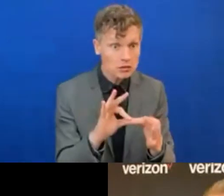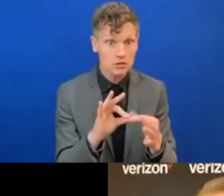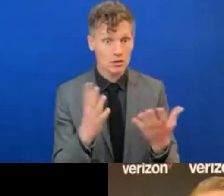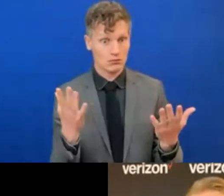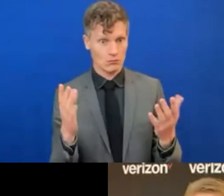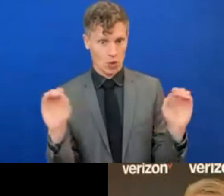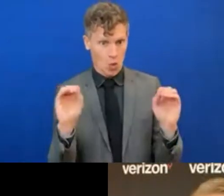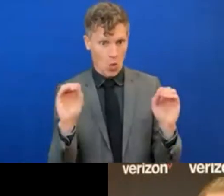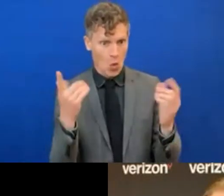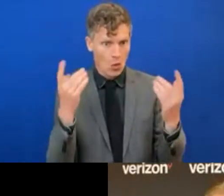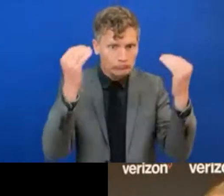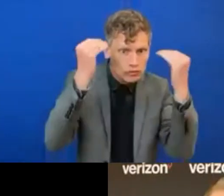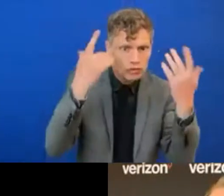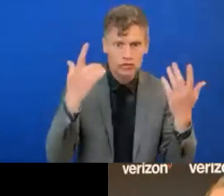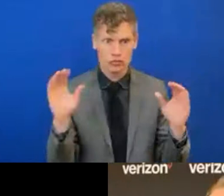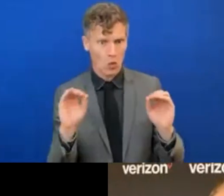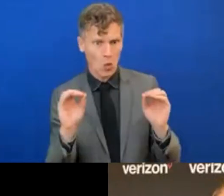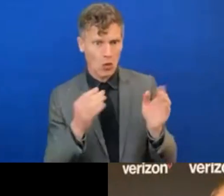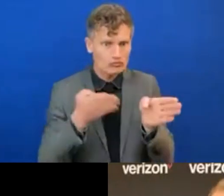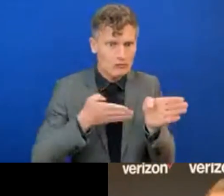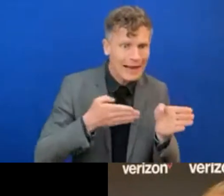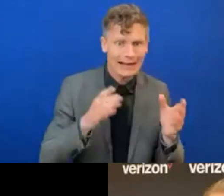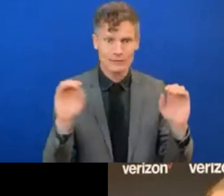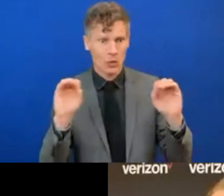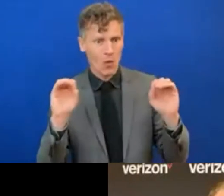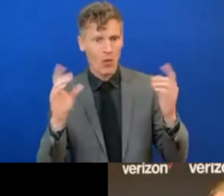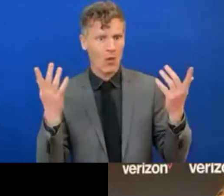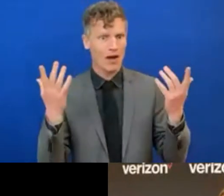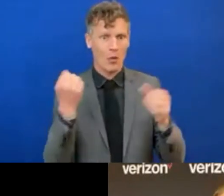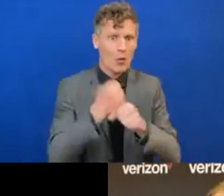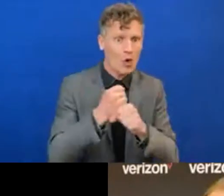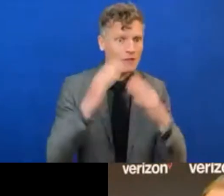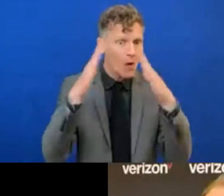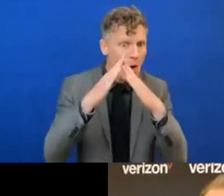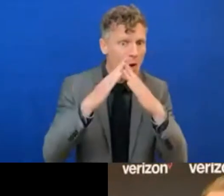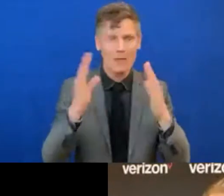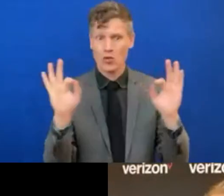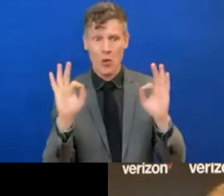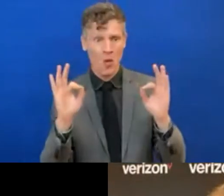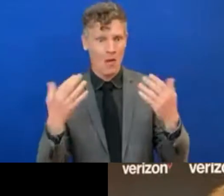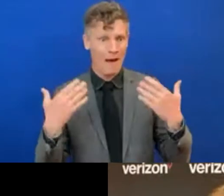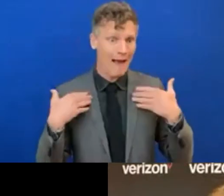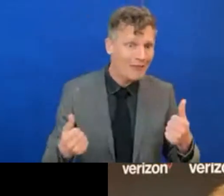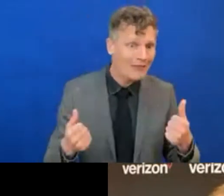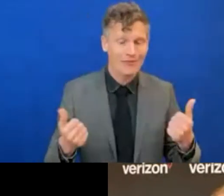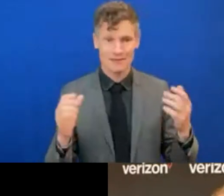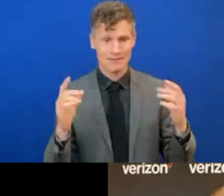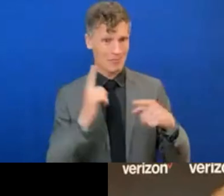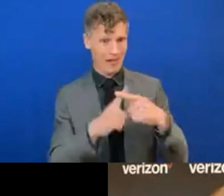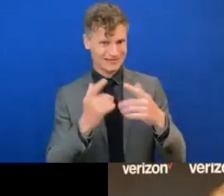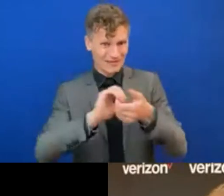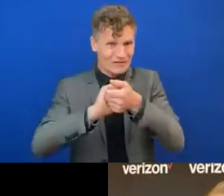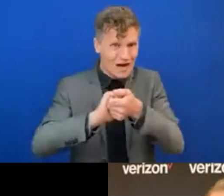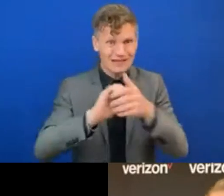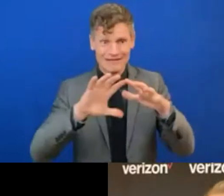to education, to working from home, to healthcare, and just being connected to your friends. So I think